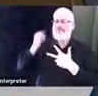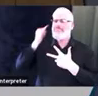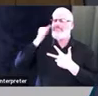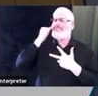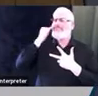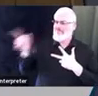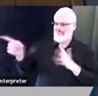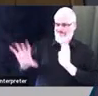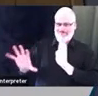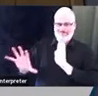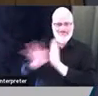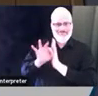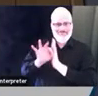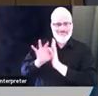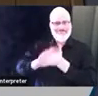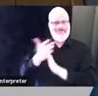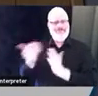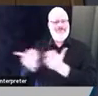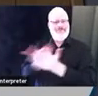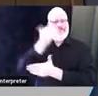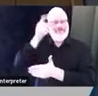year and the future.